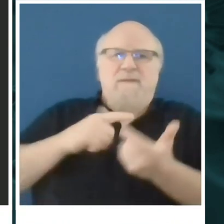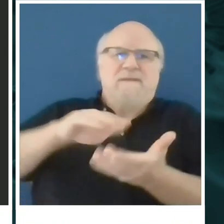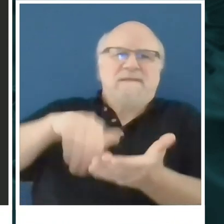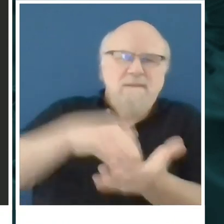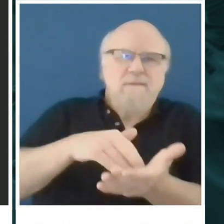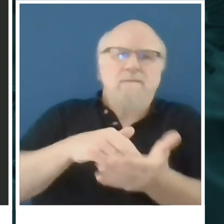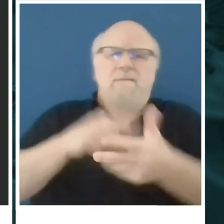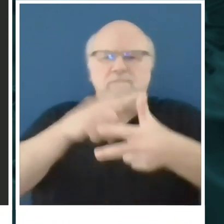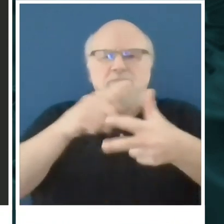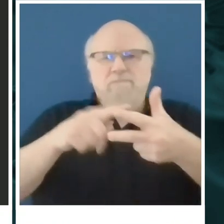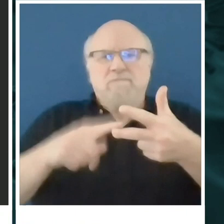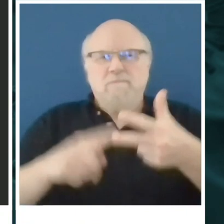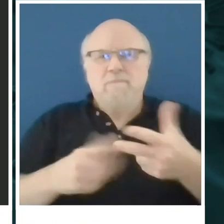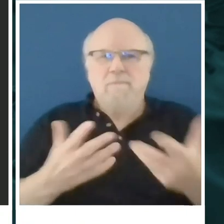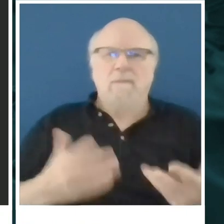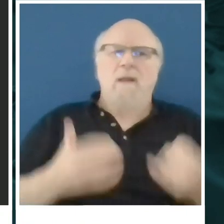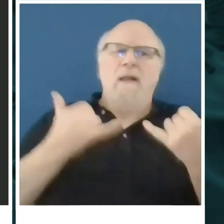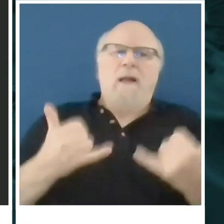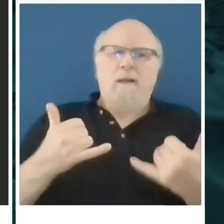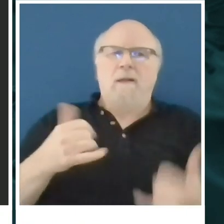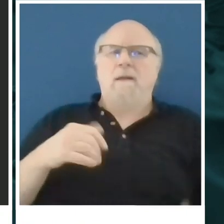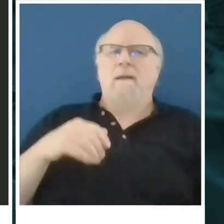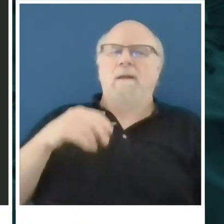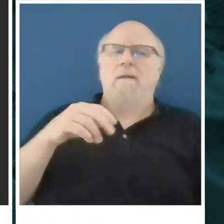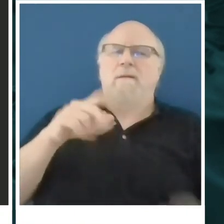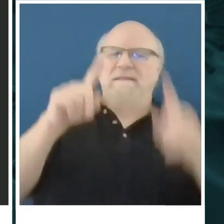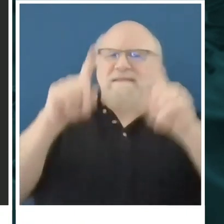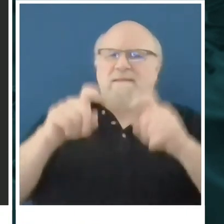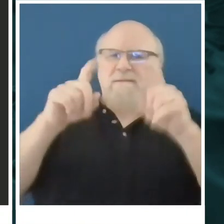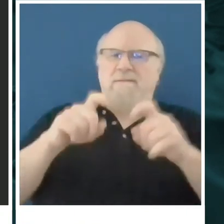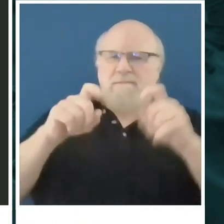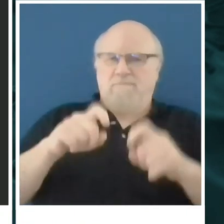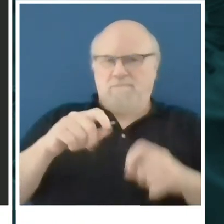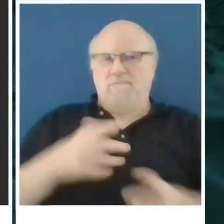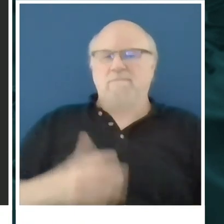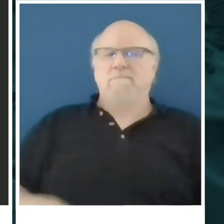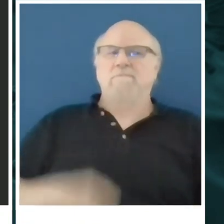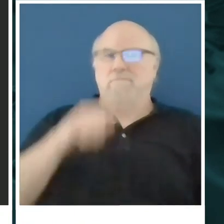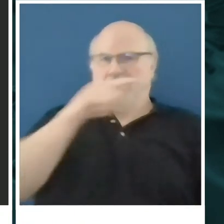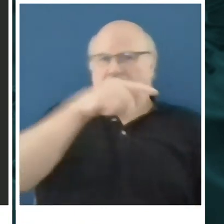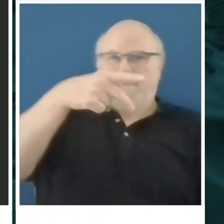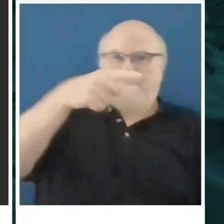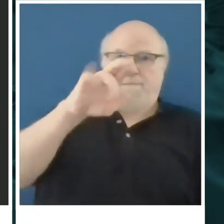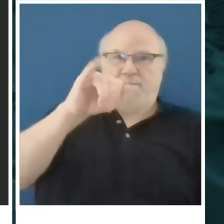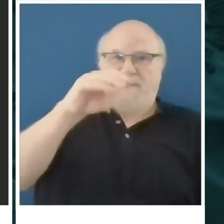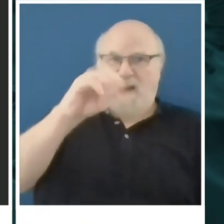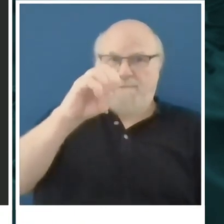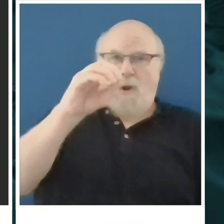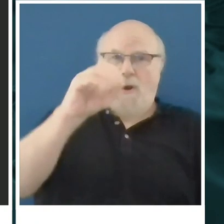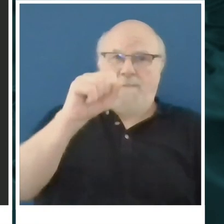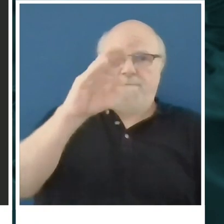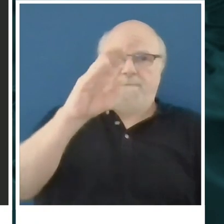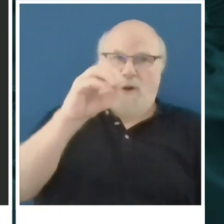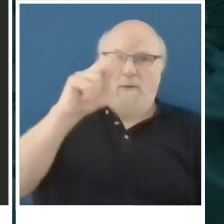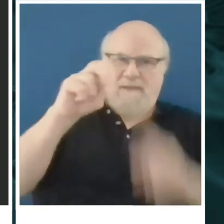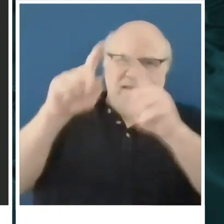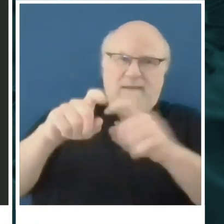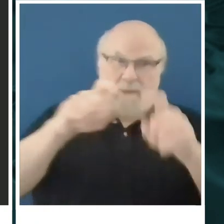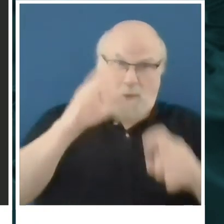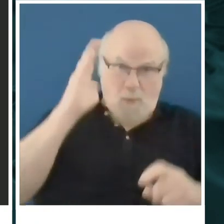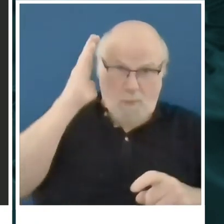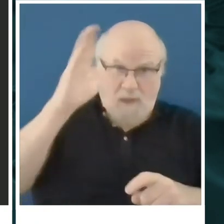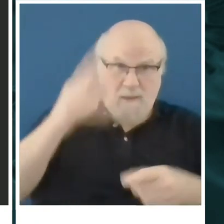testing. I know that the state said that we were going to get those. The state's getting those here soon, if not already.